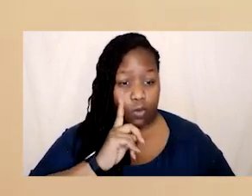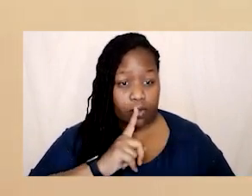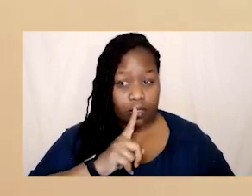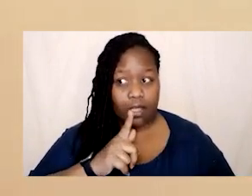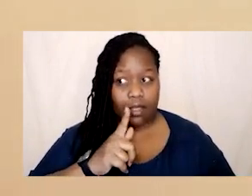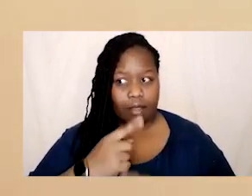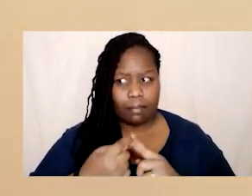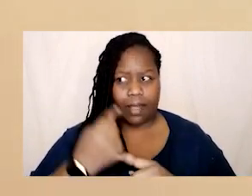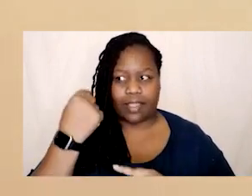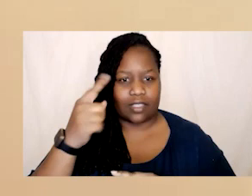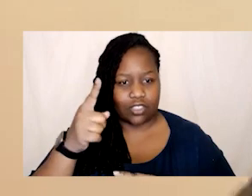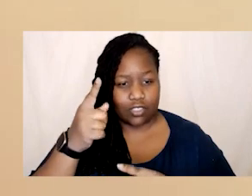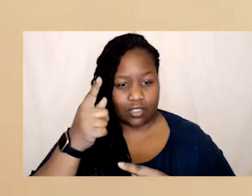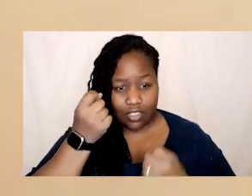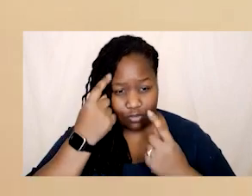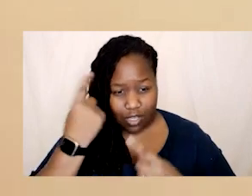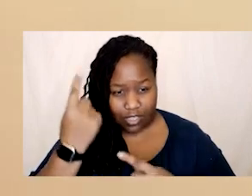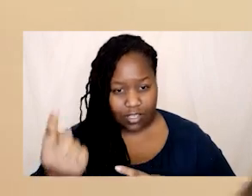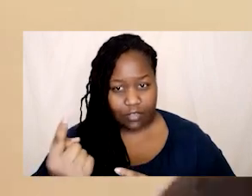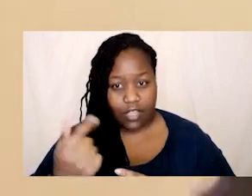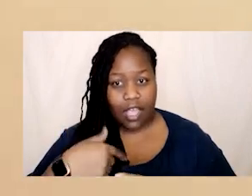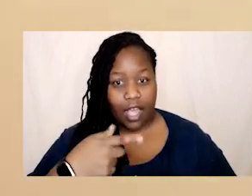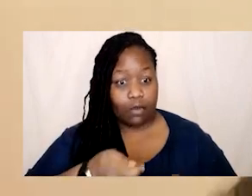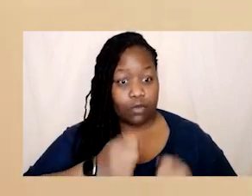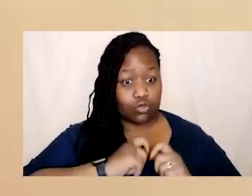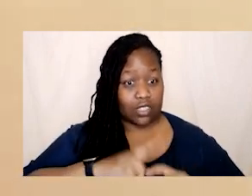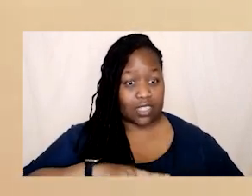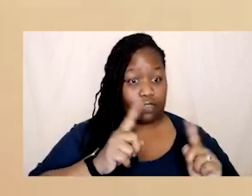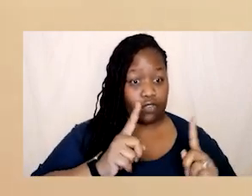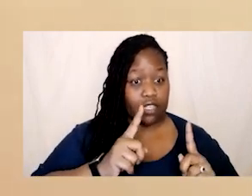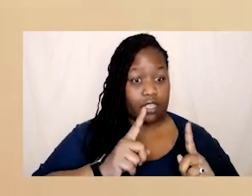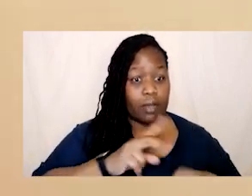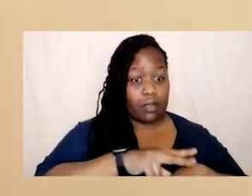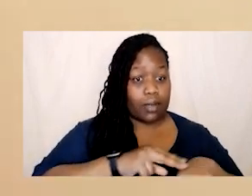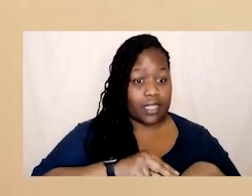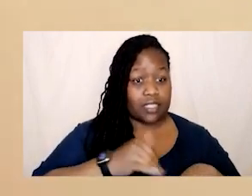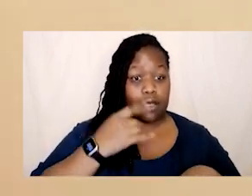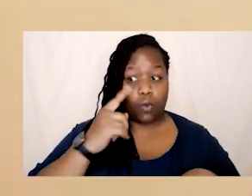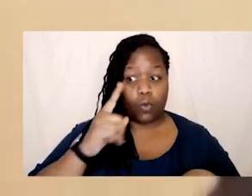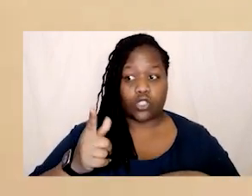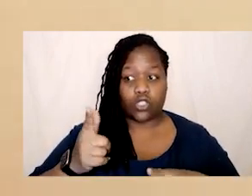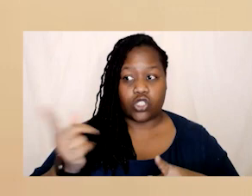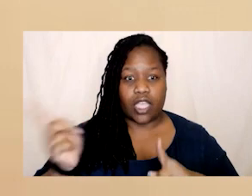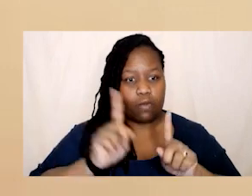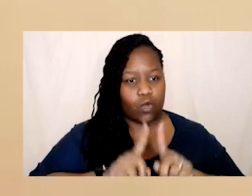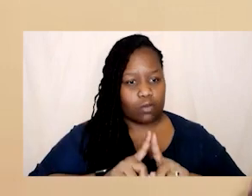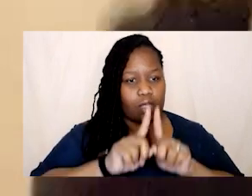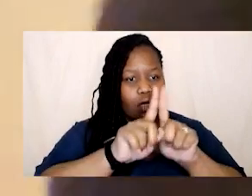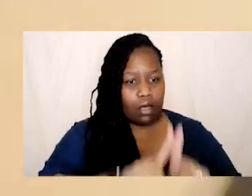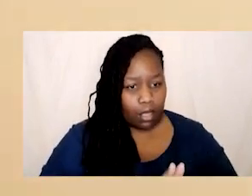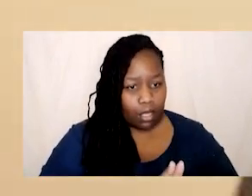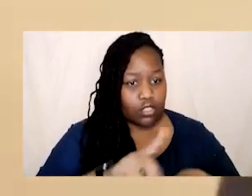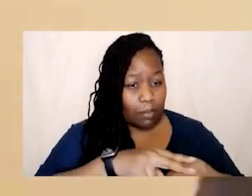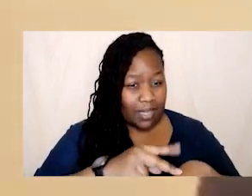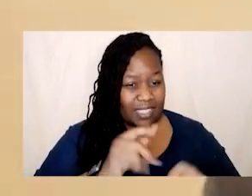at the time she was a i got treated differently by the police when she when she came to the police station with me even though i was a counselor